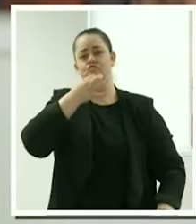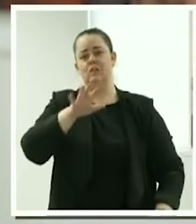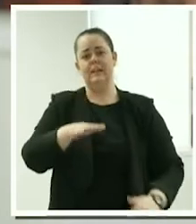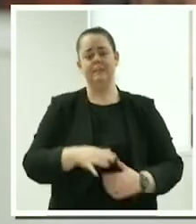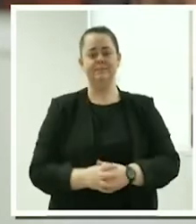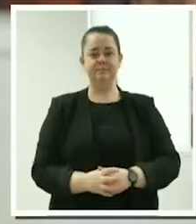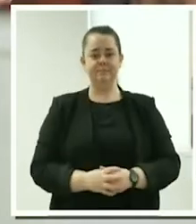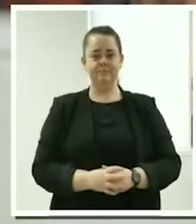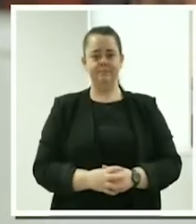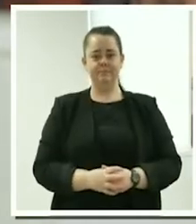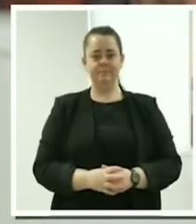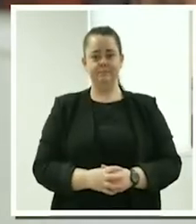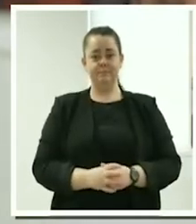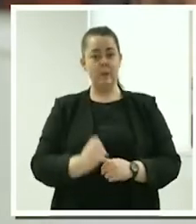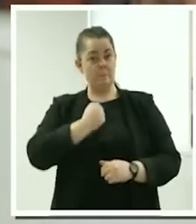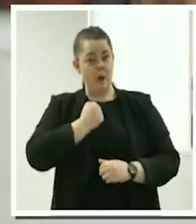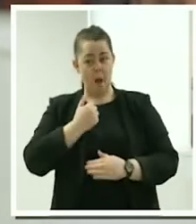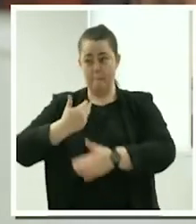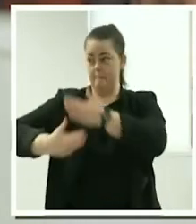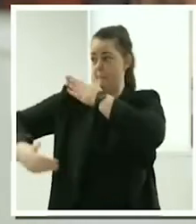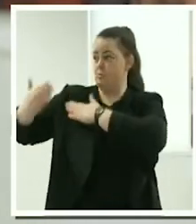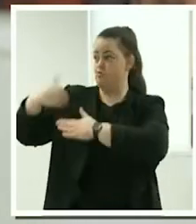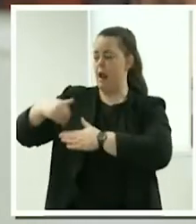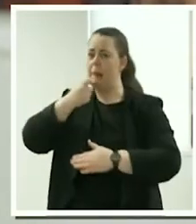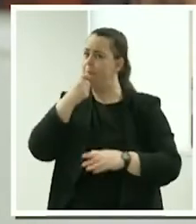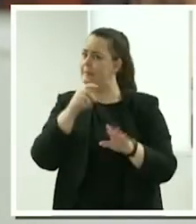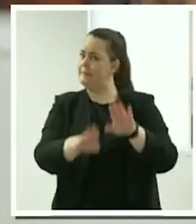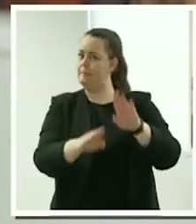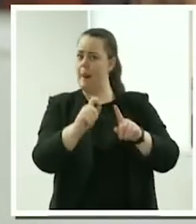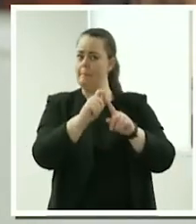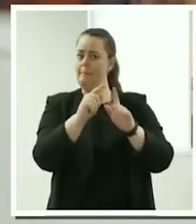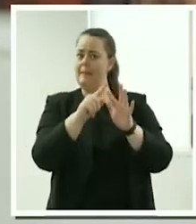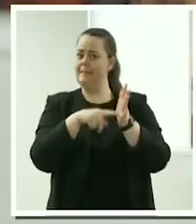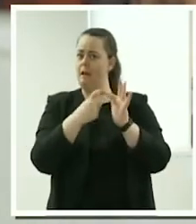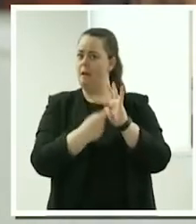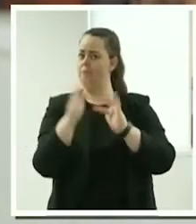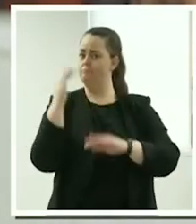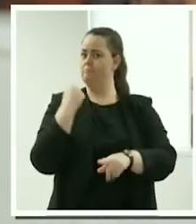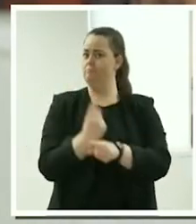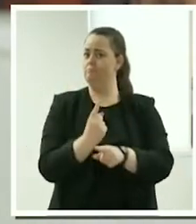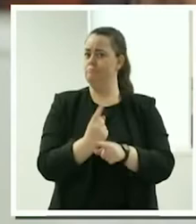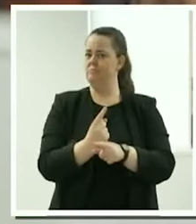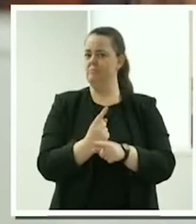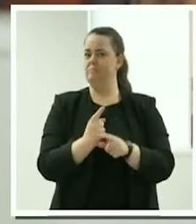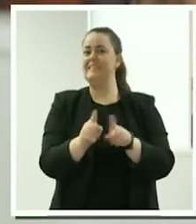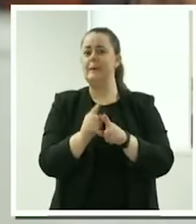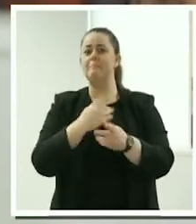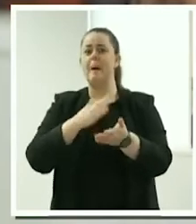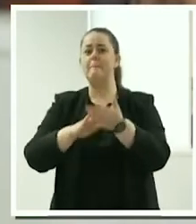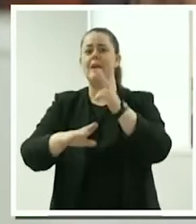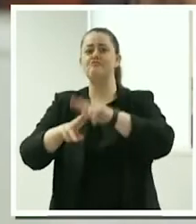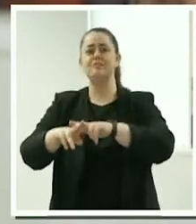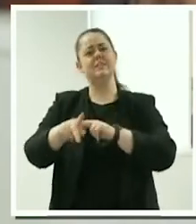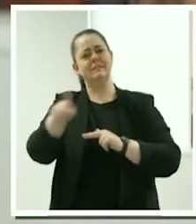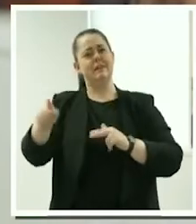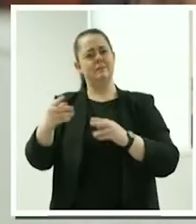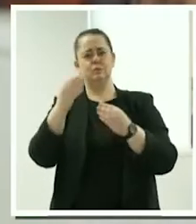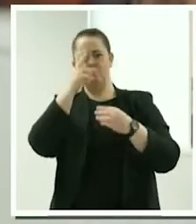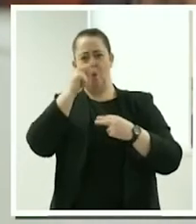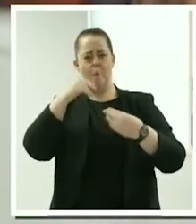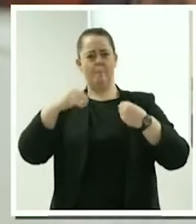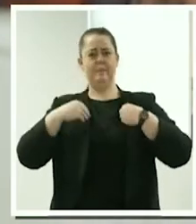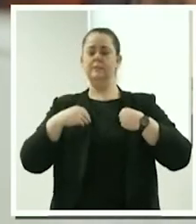story is a bit like Peter's, really, with regard to my parents. My parents were small business people, but really well organised.